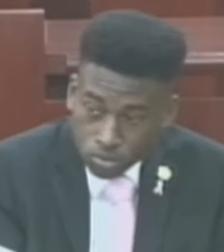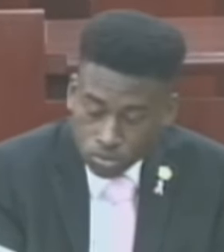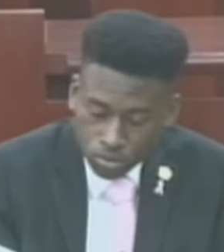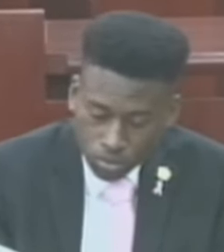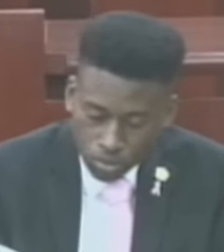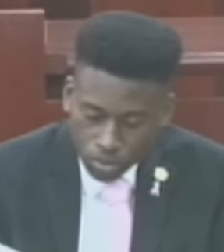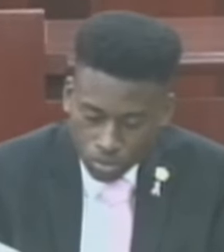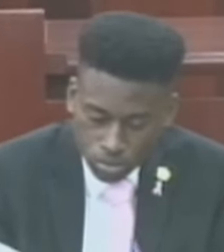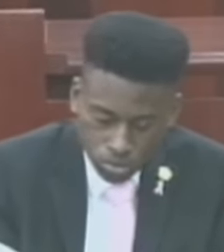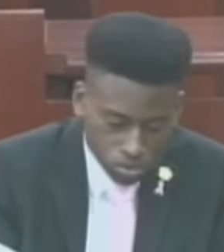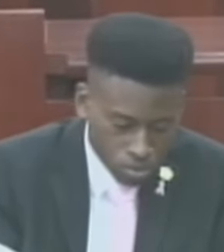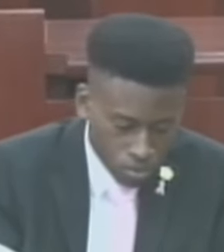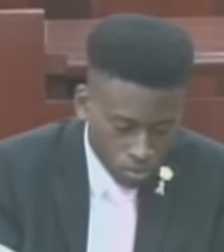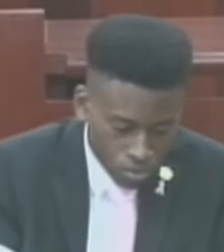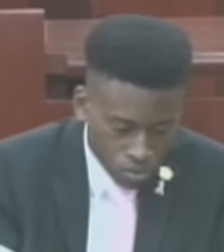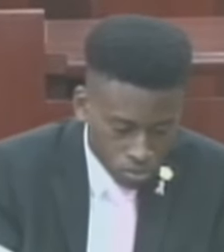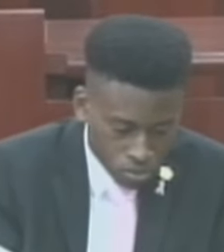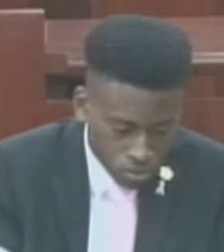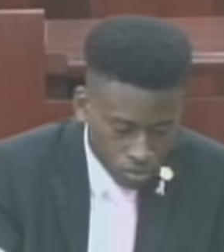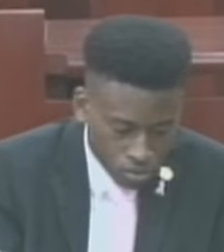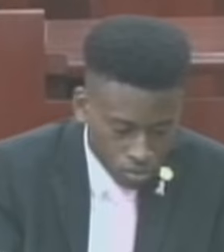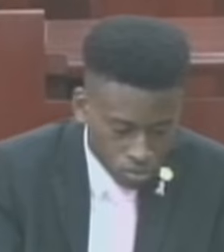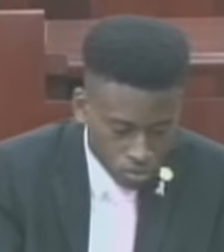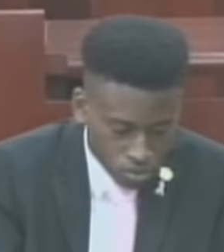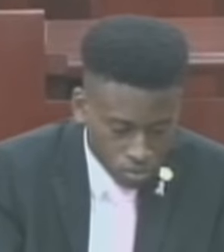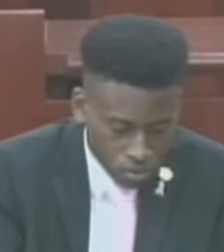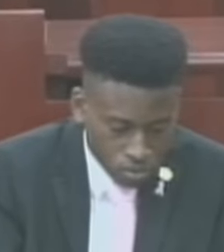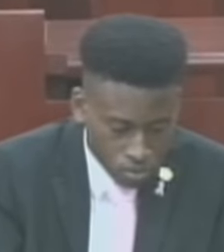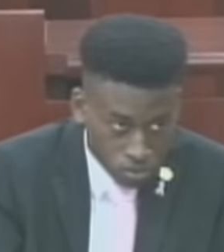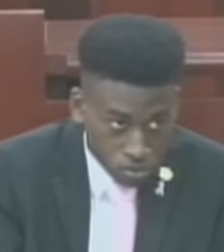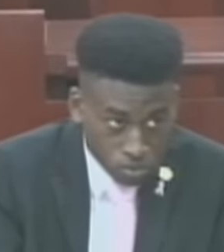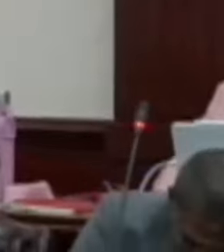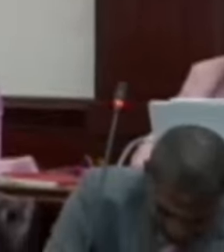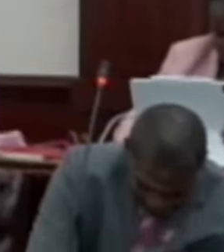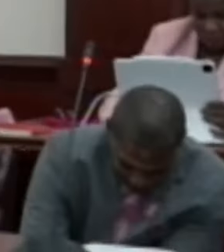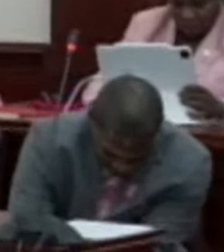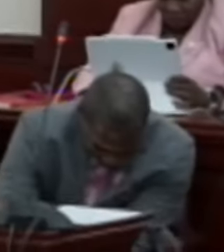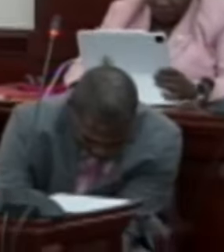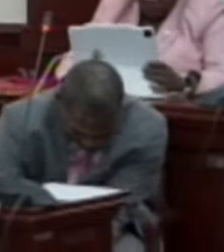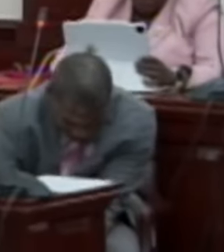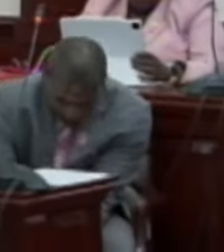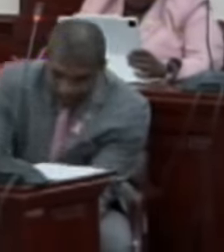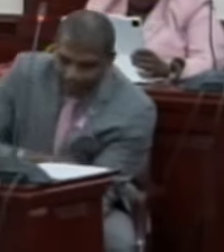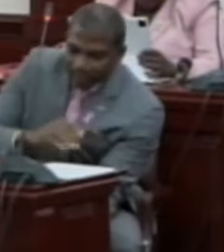move that this House stands adjourned, signing down. Is there a seconder?